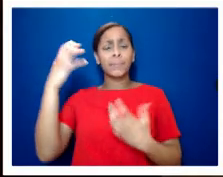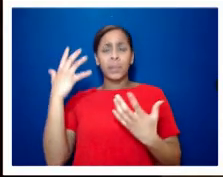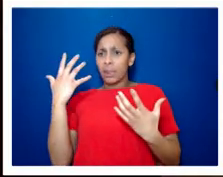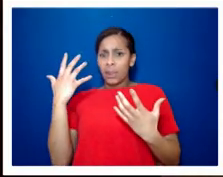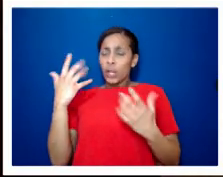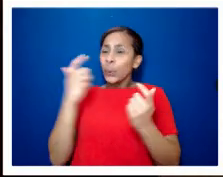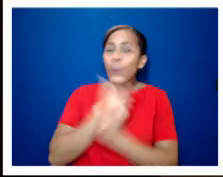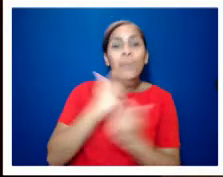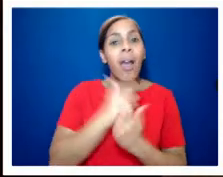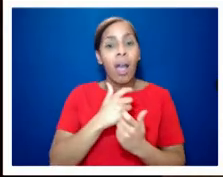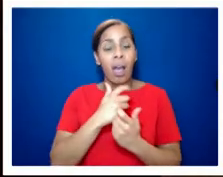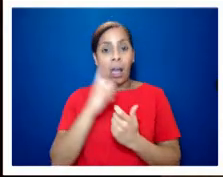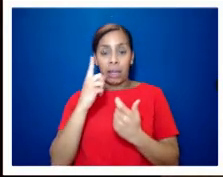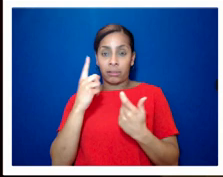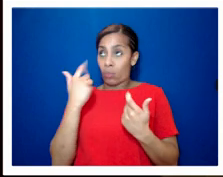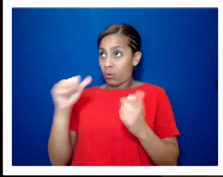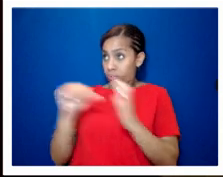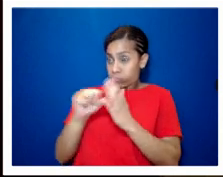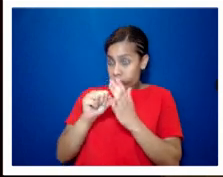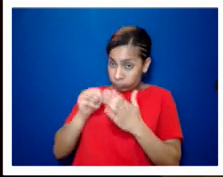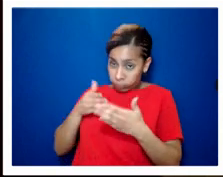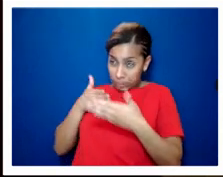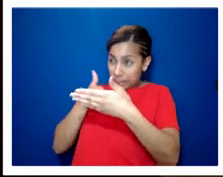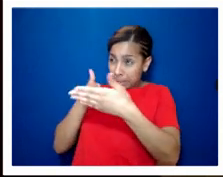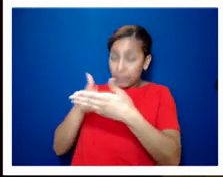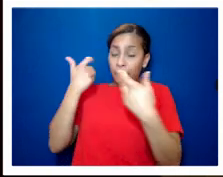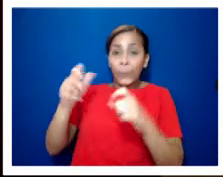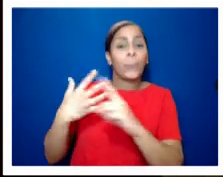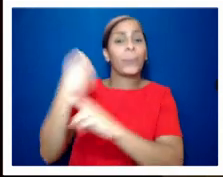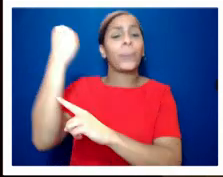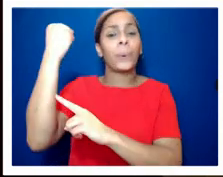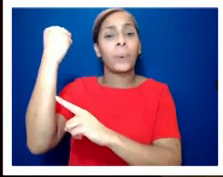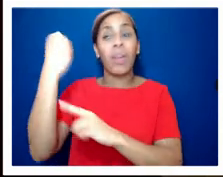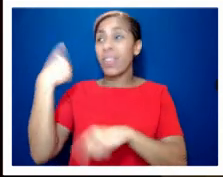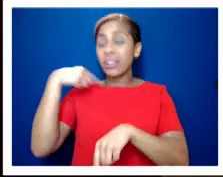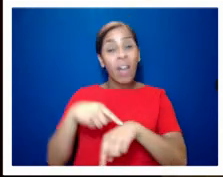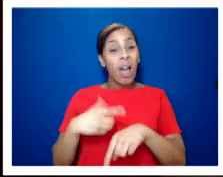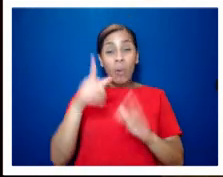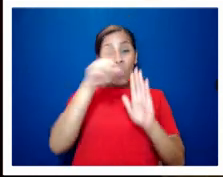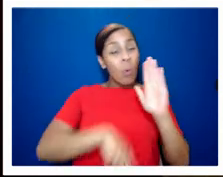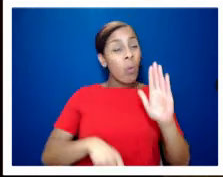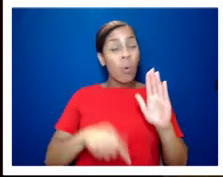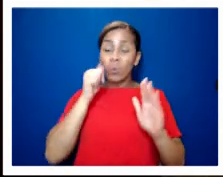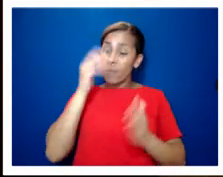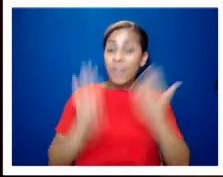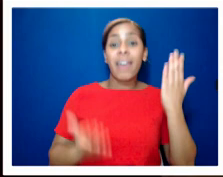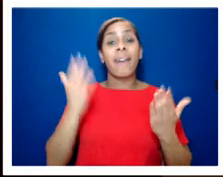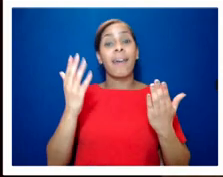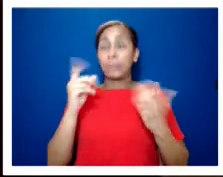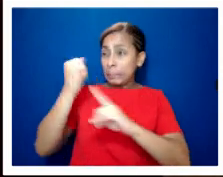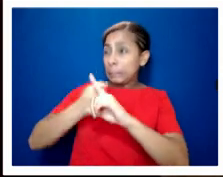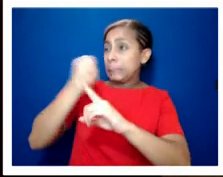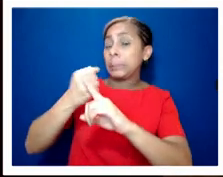80s and 90s fought back against an unfair law and it's because of them that we have many of the rights and protections that we have now